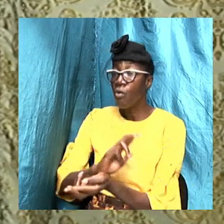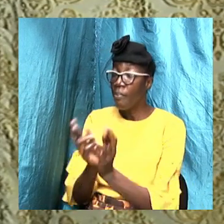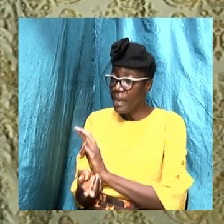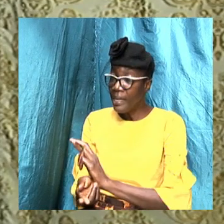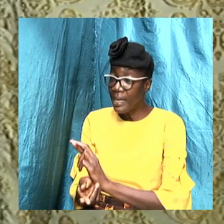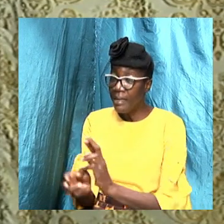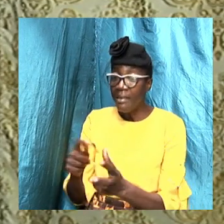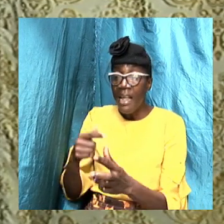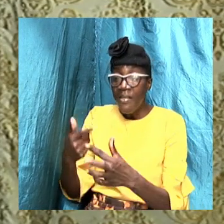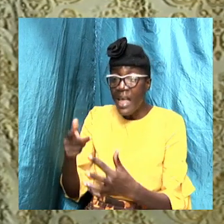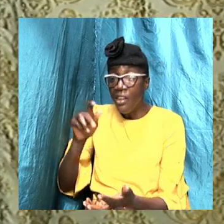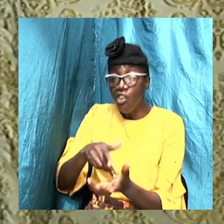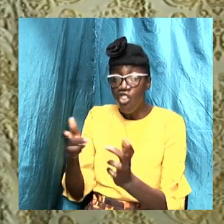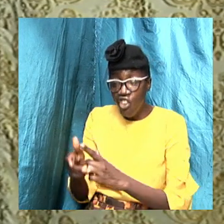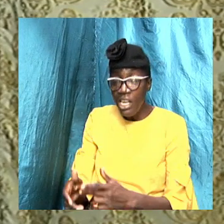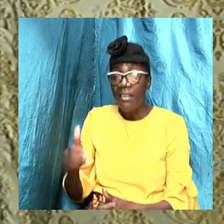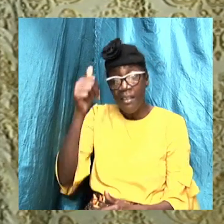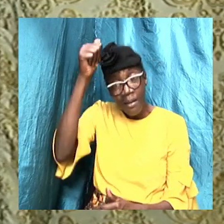himself,